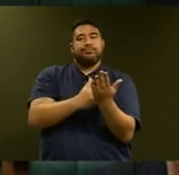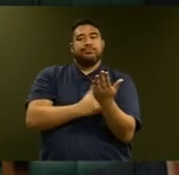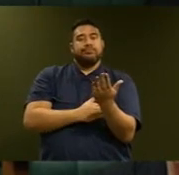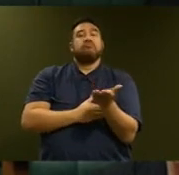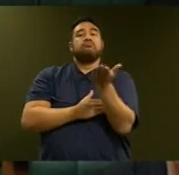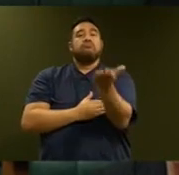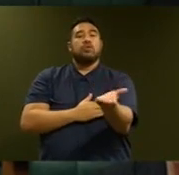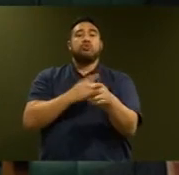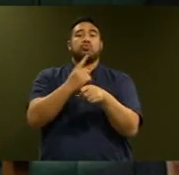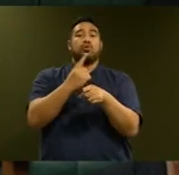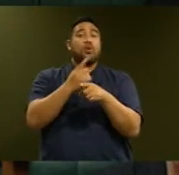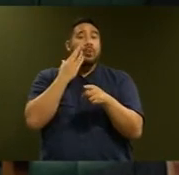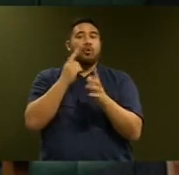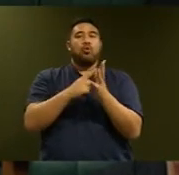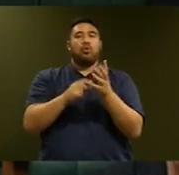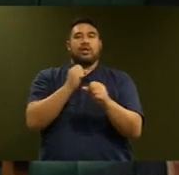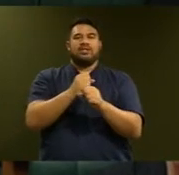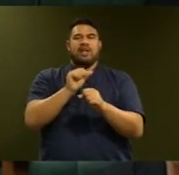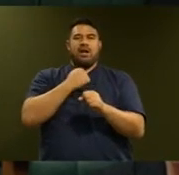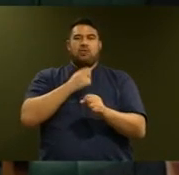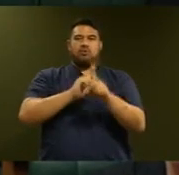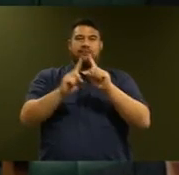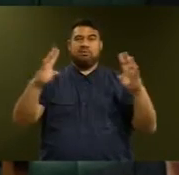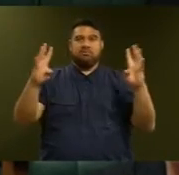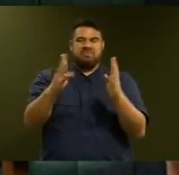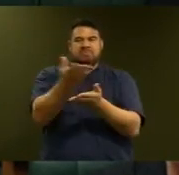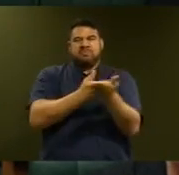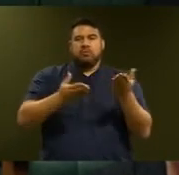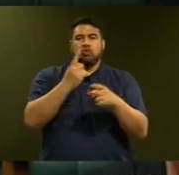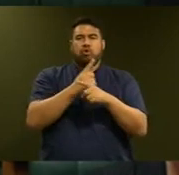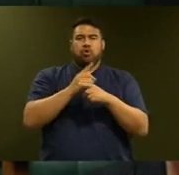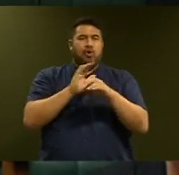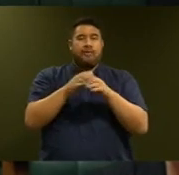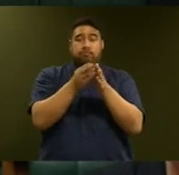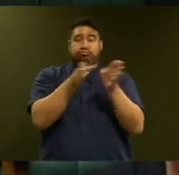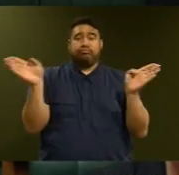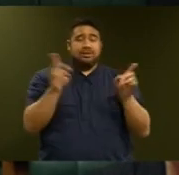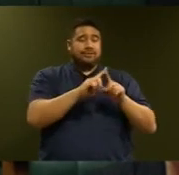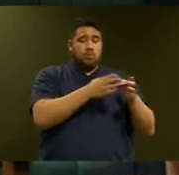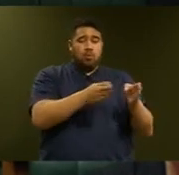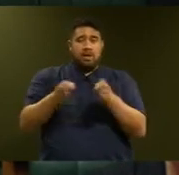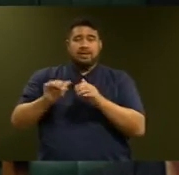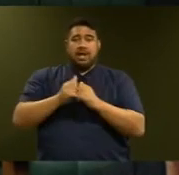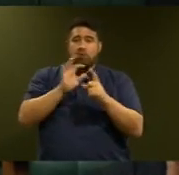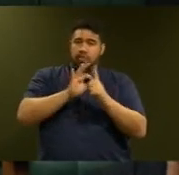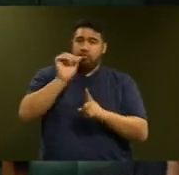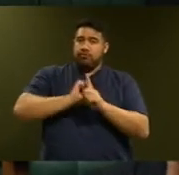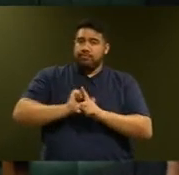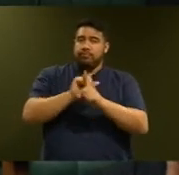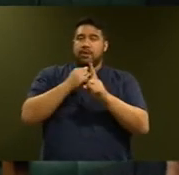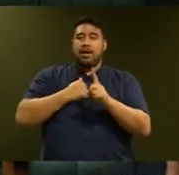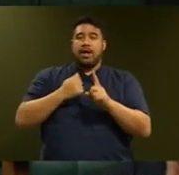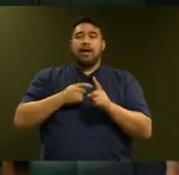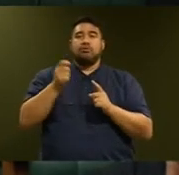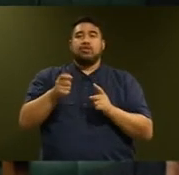will be about the wide range of issues that are needed to be addressed to improve our criminal justice system. The three strikes law is